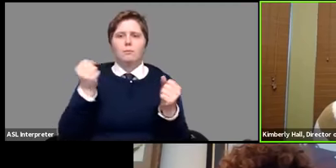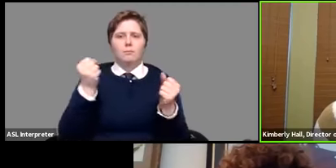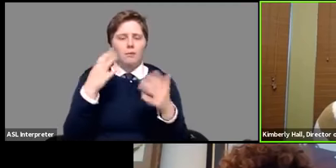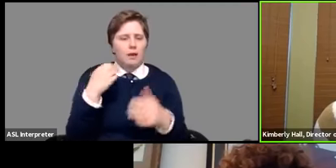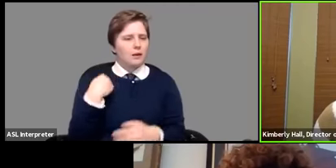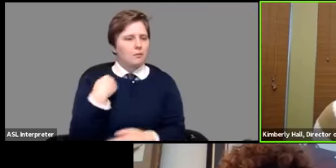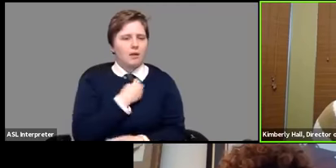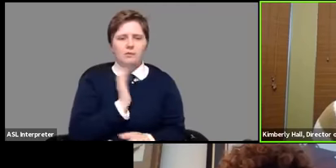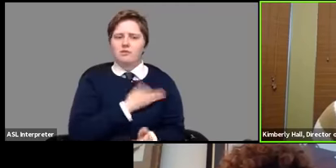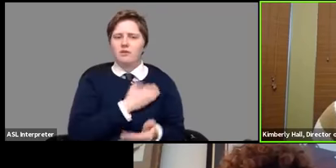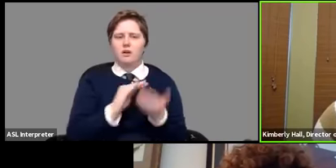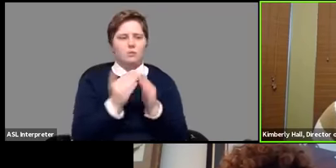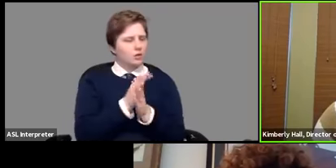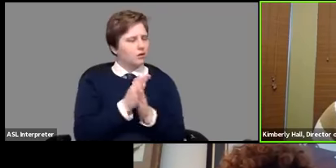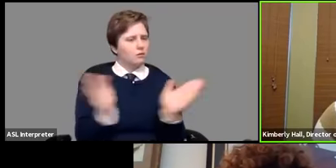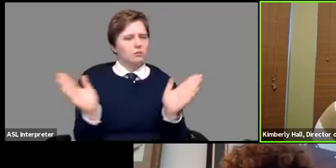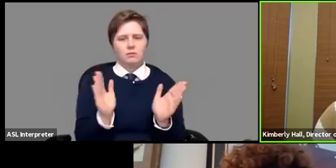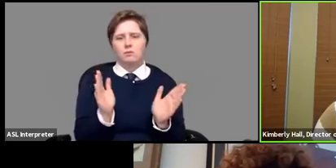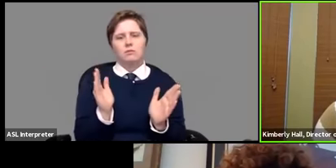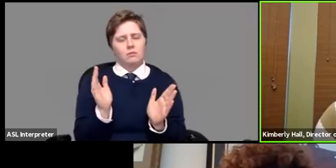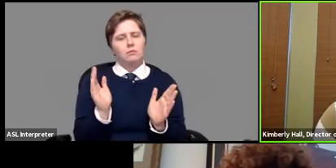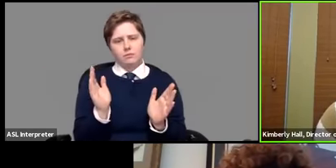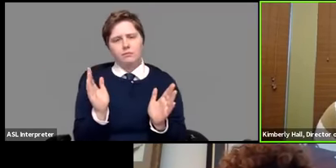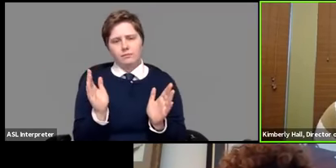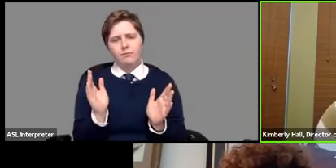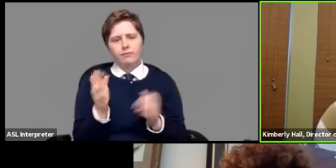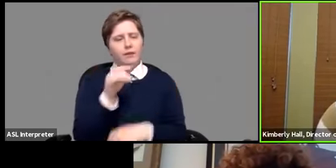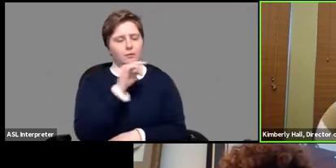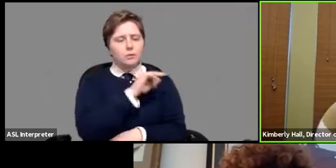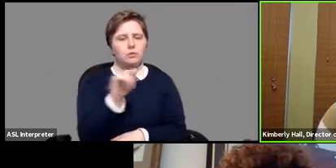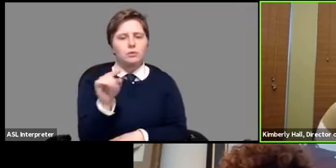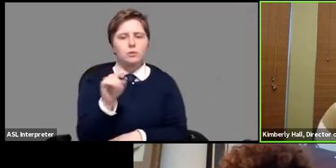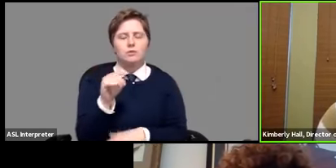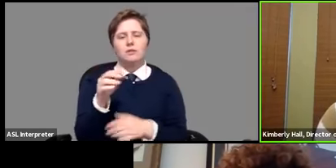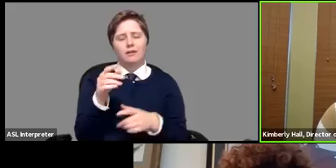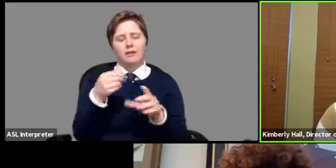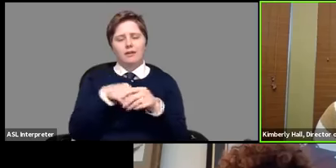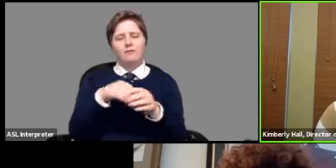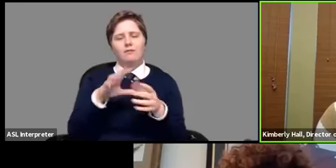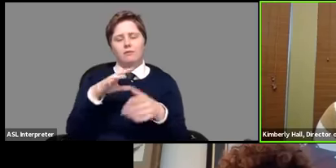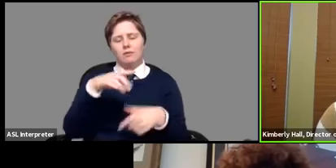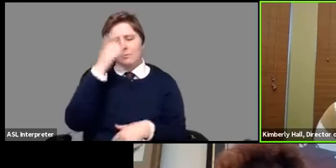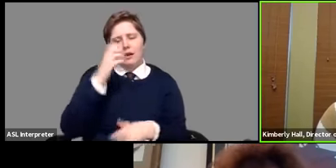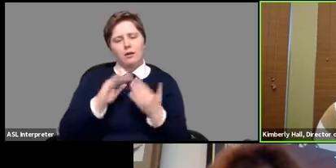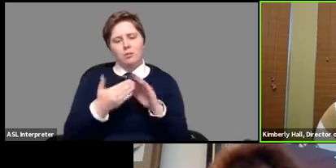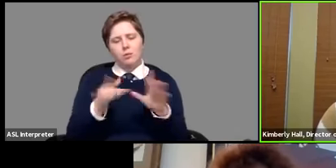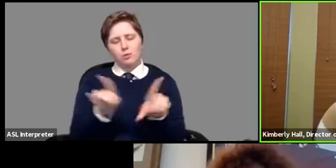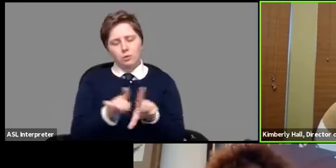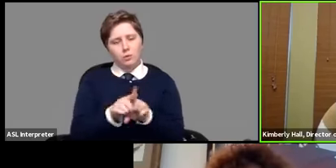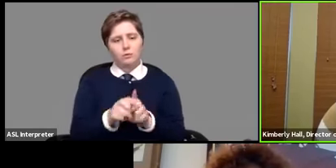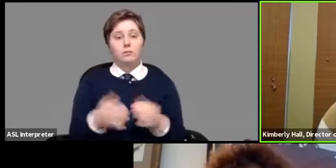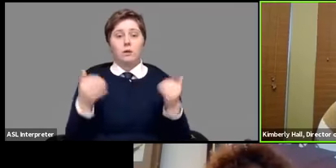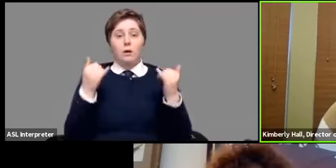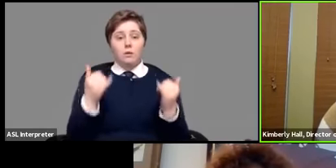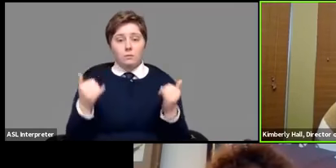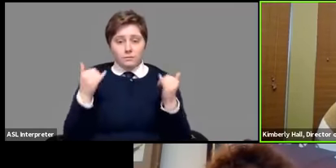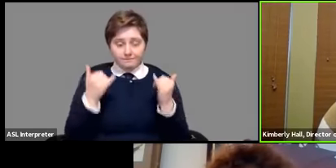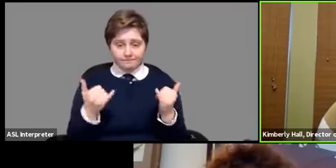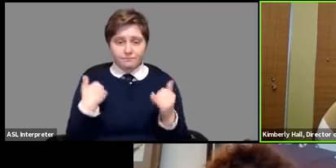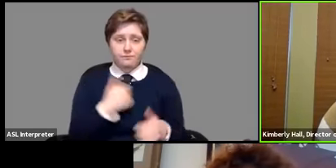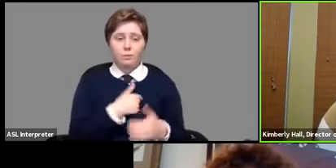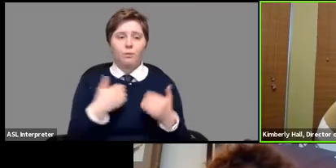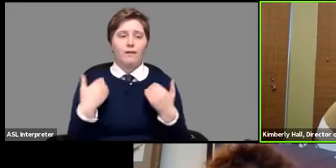across the state and certainly those of the black community so right now we have uh